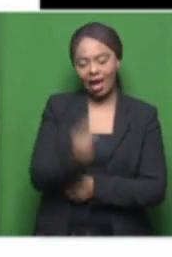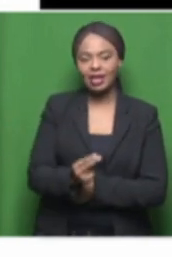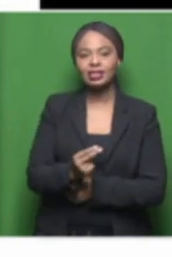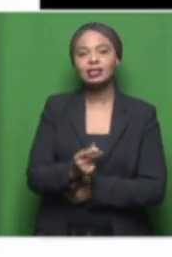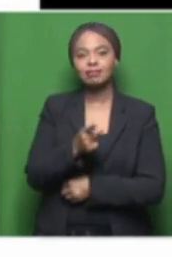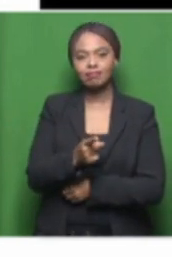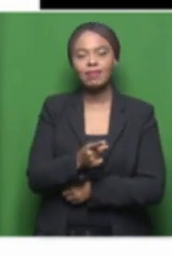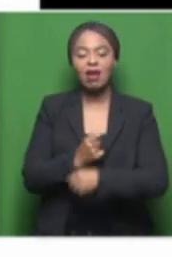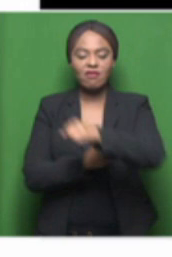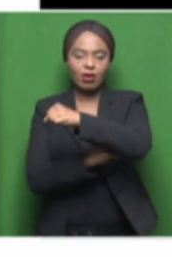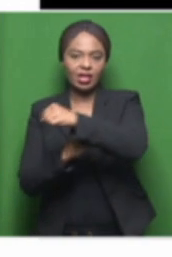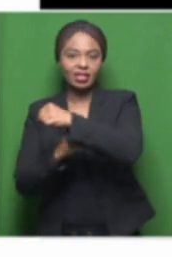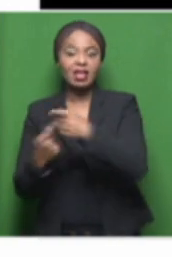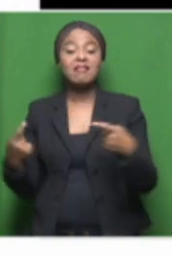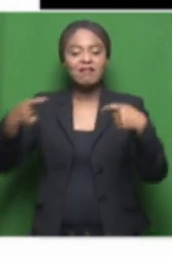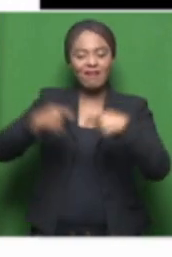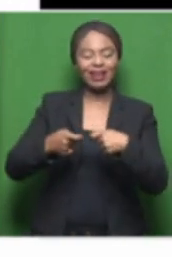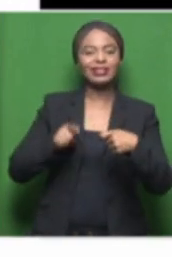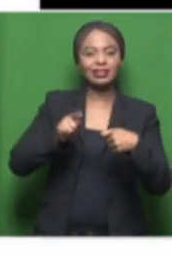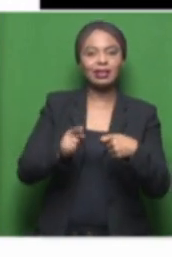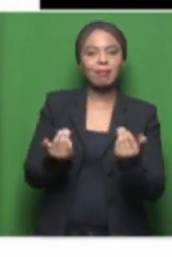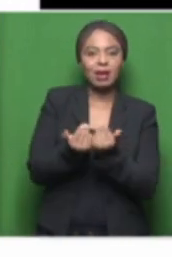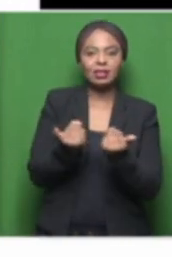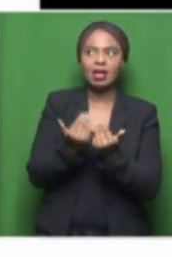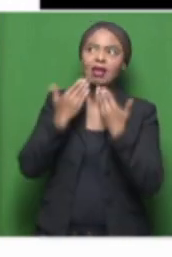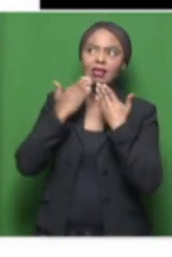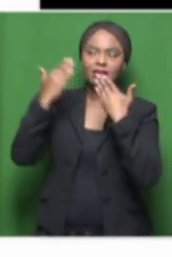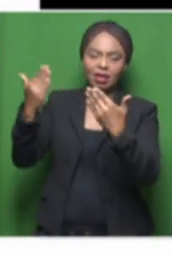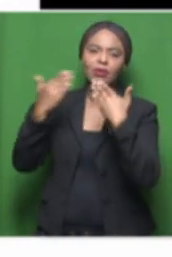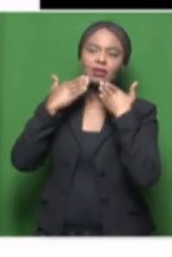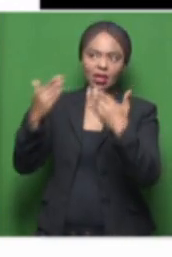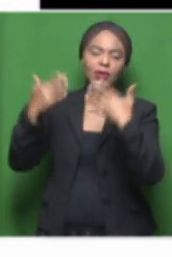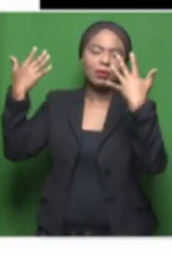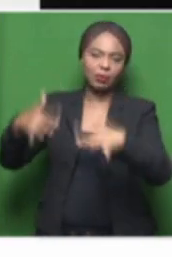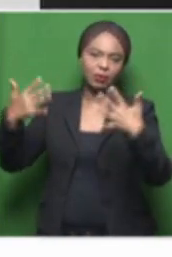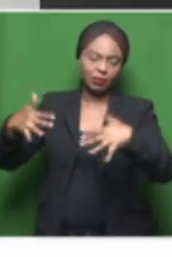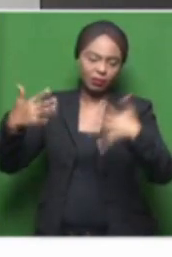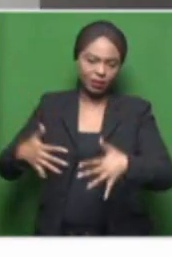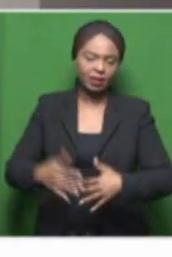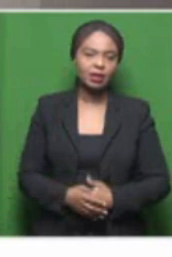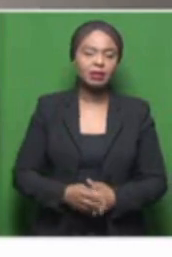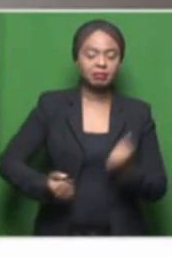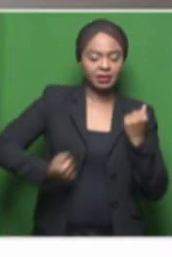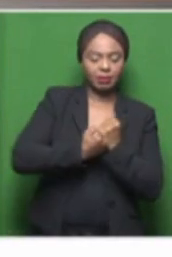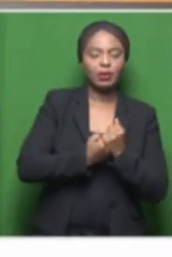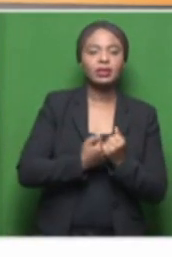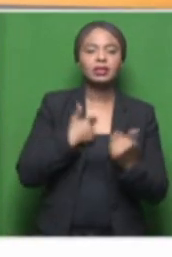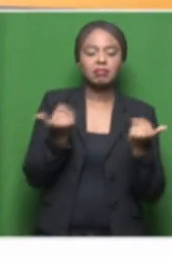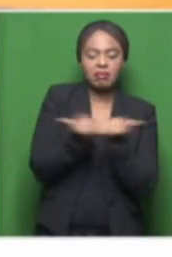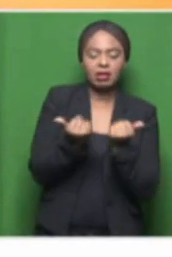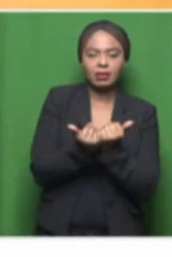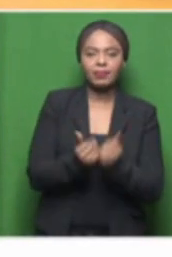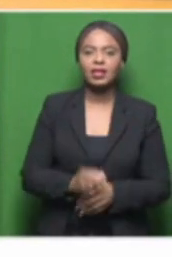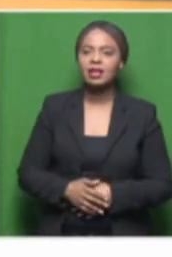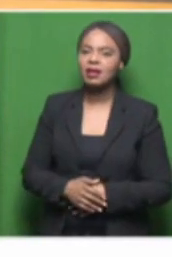they've been amazing. Uh, I'd like to thank them on National TV. Yeah. What were the highlights of working on this project, your first solo